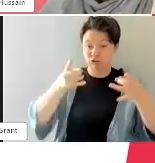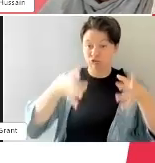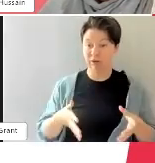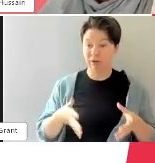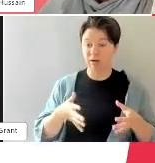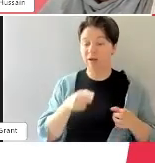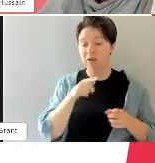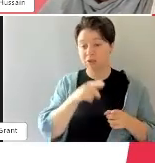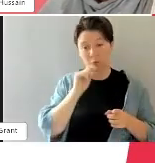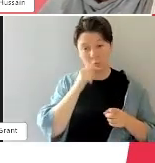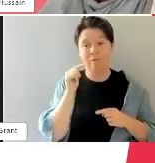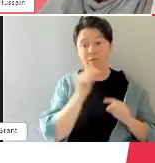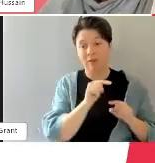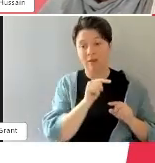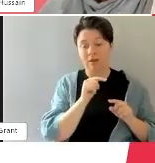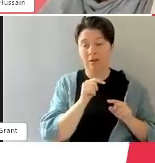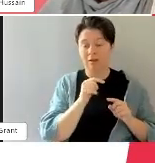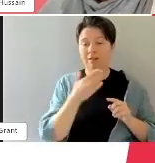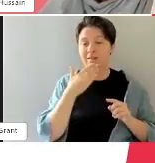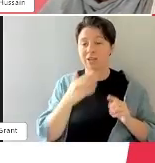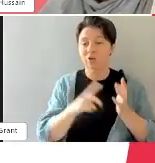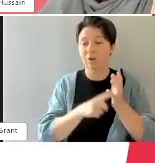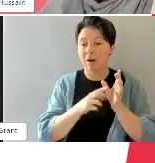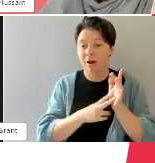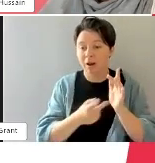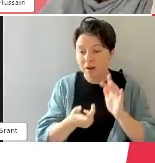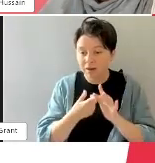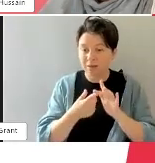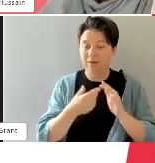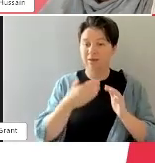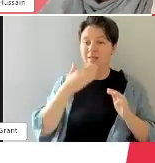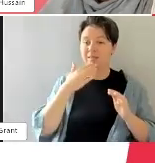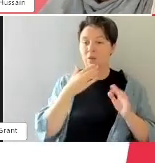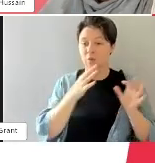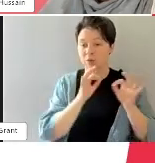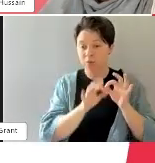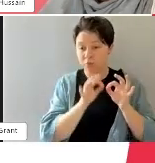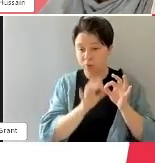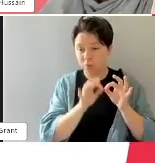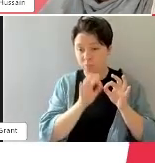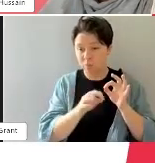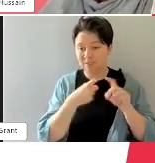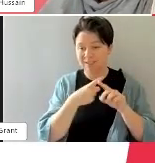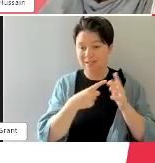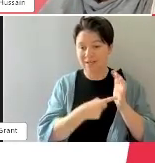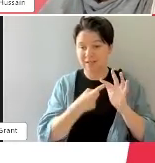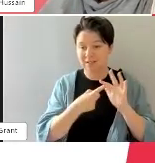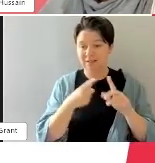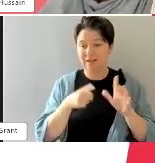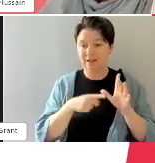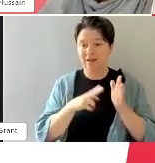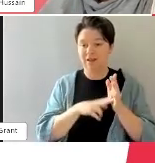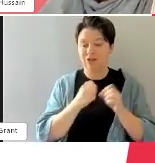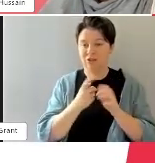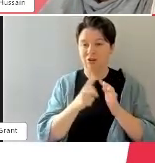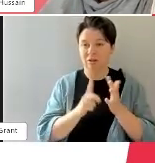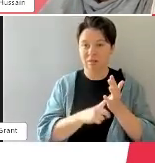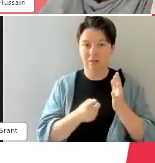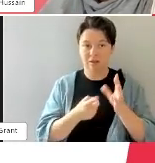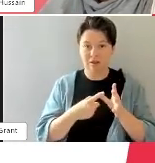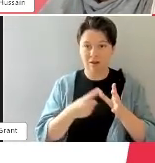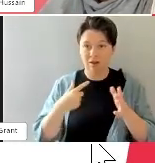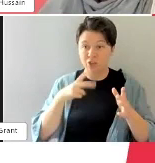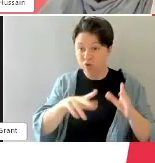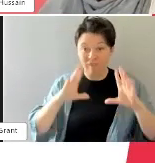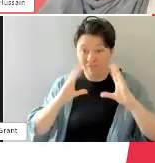to all the team. Thank you, Lani. Um, thank you, um, to our Auslan interpreters, Kate and Angela. I'm not even sure if you've cut me off.